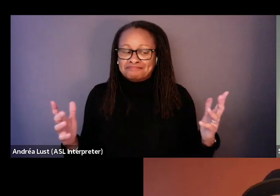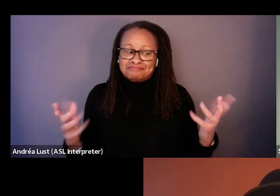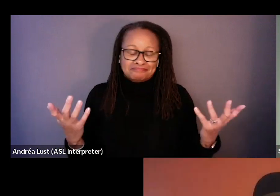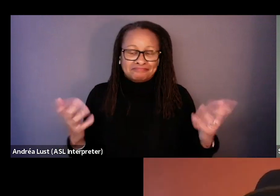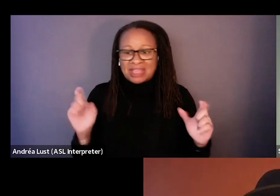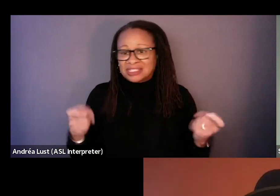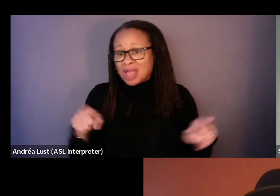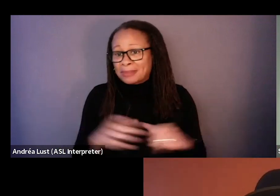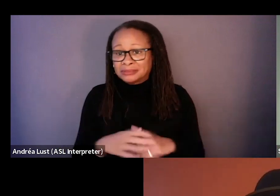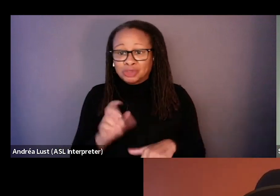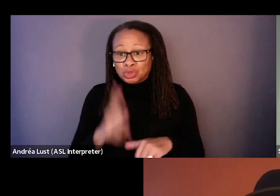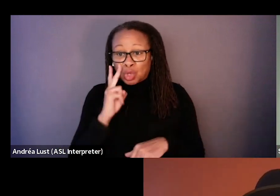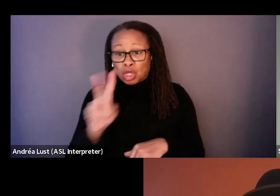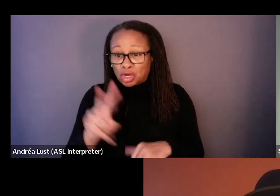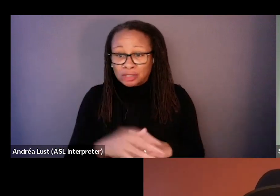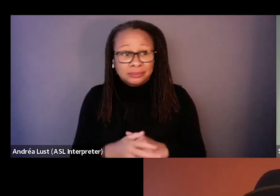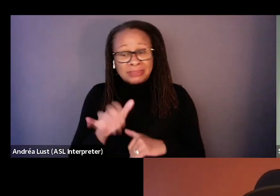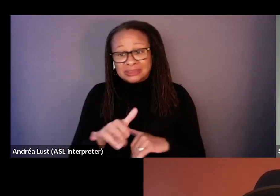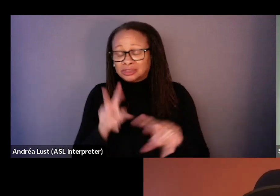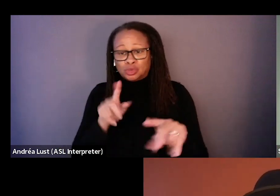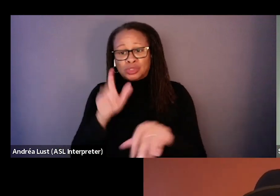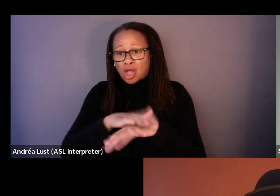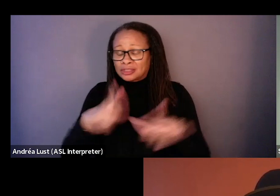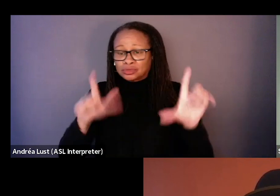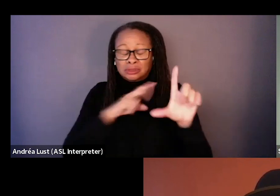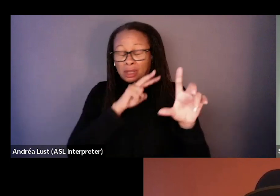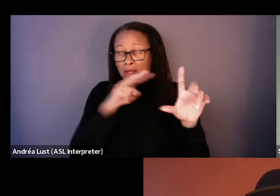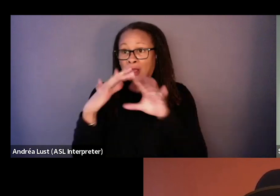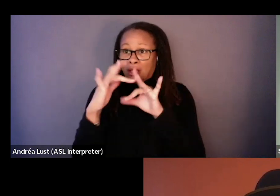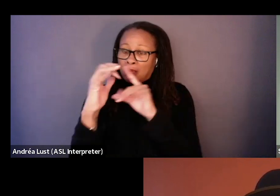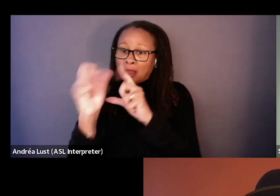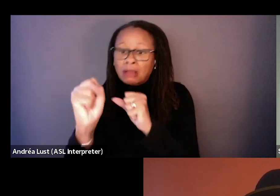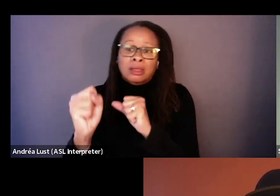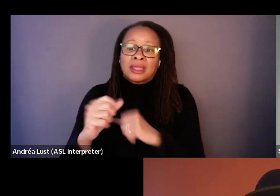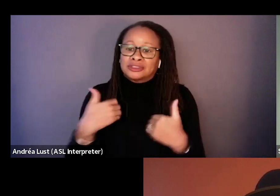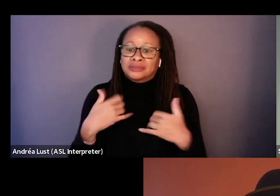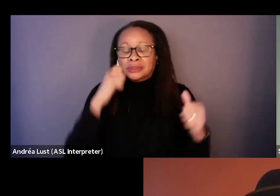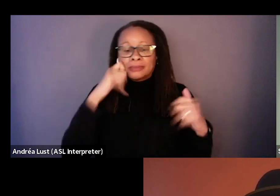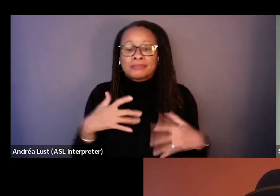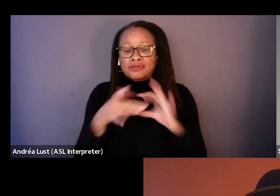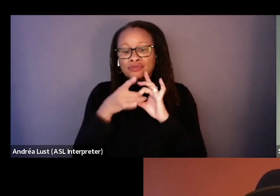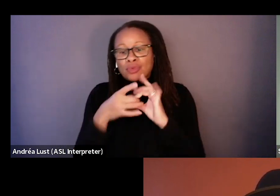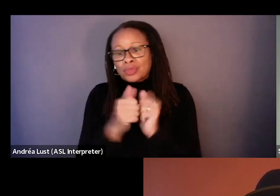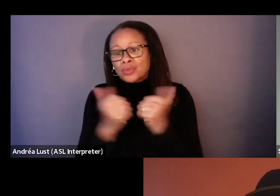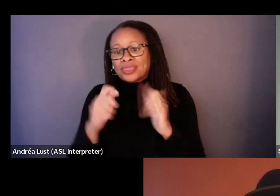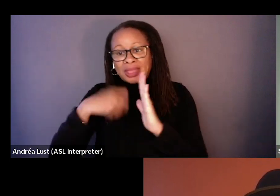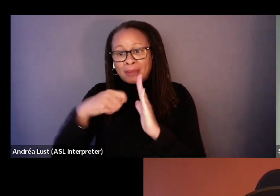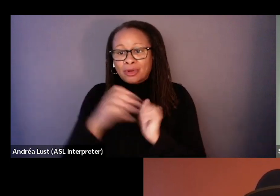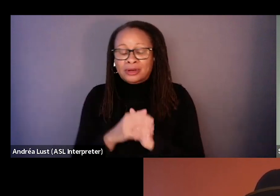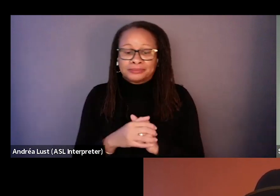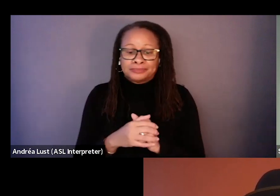You had to look at her. You had to look at her because she, she had this remarkable relationship with the camera,